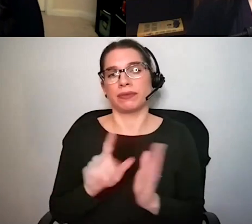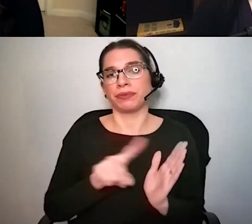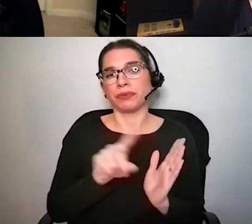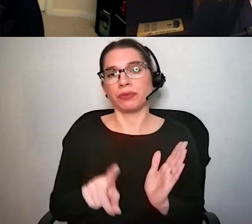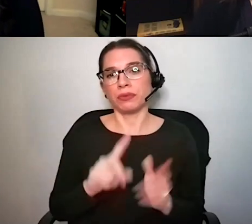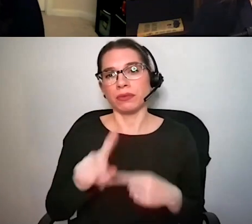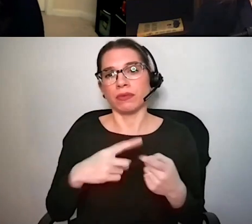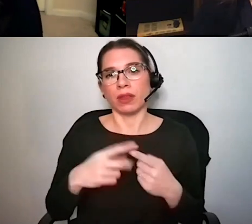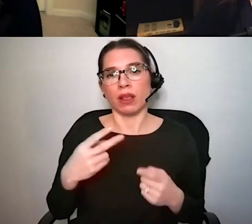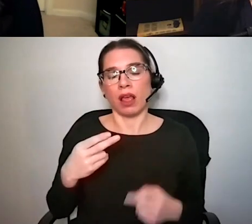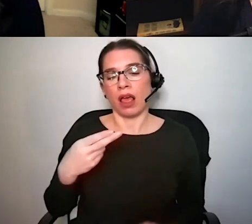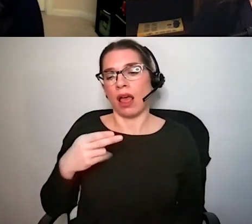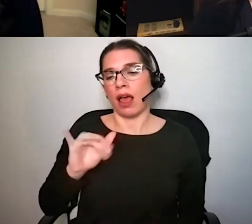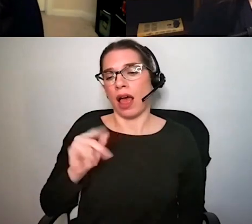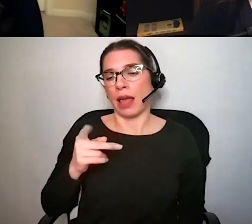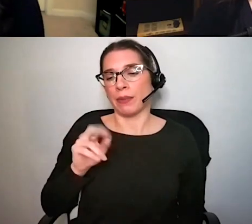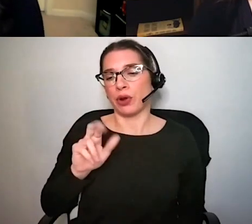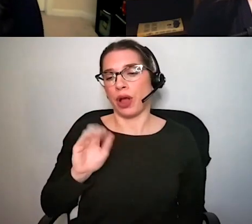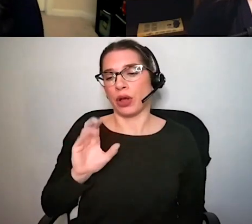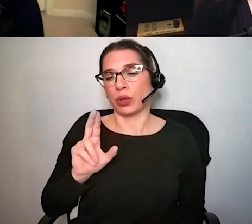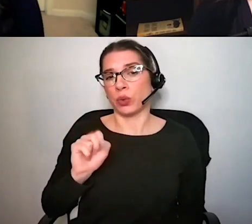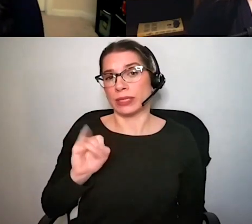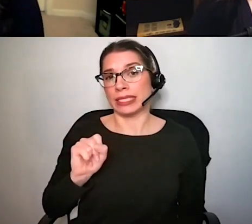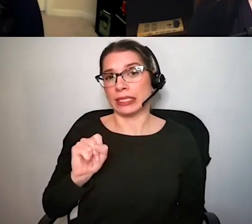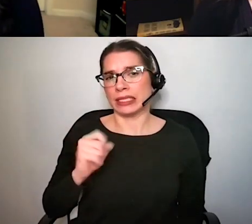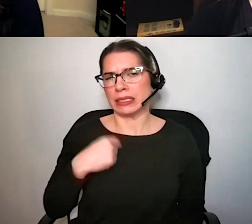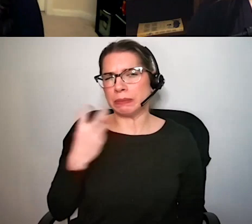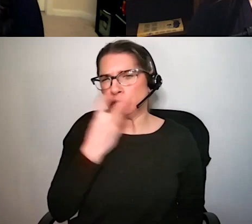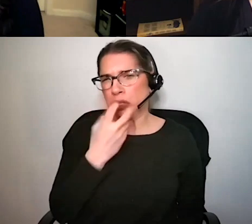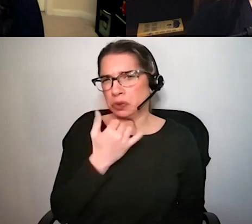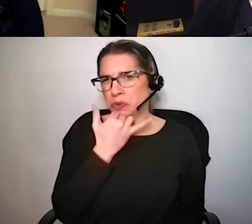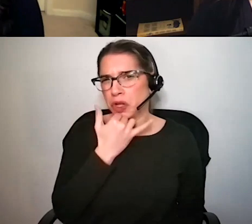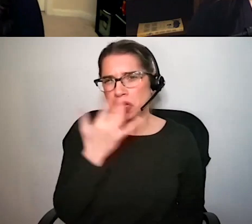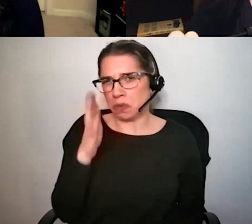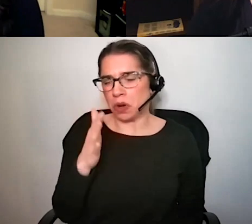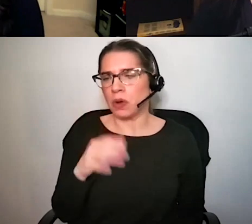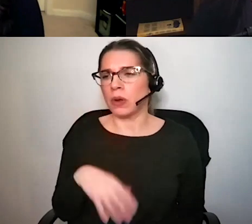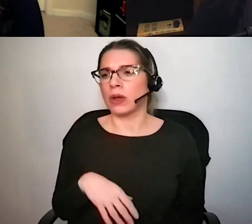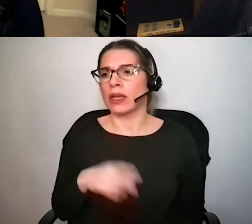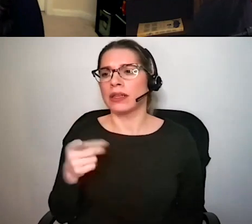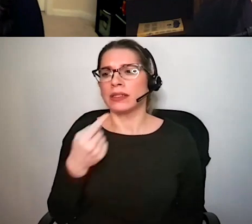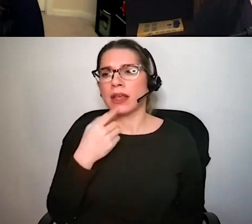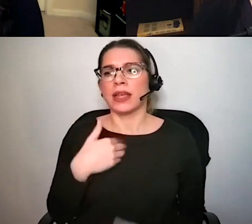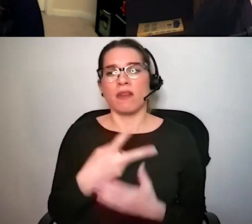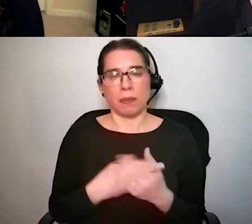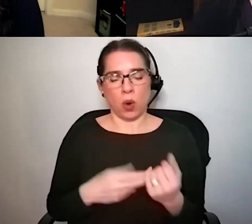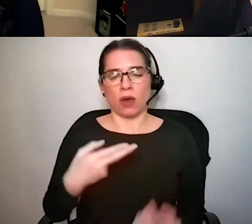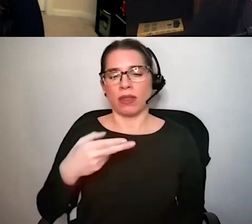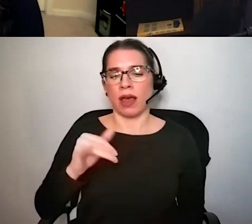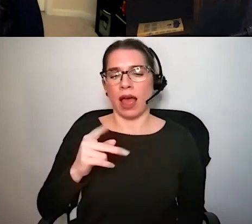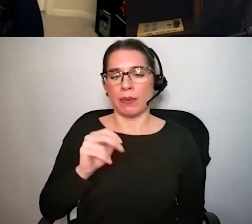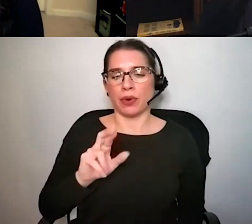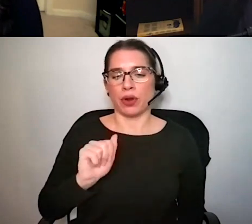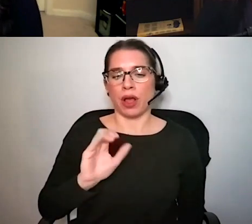hyperacusis if I'm pronouncing that correctly um and she said that she has both hyperacusis and tinnitus